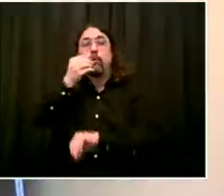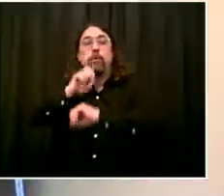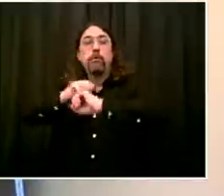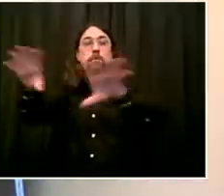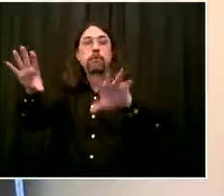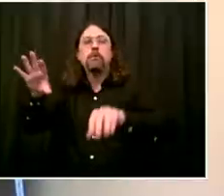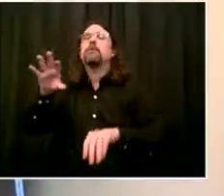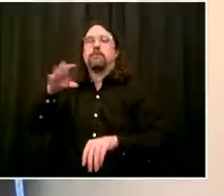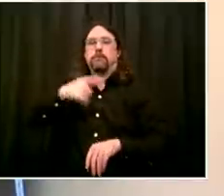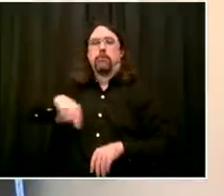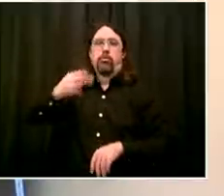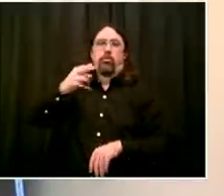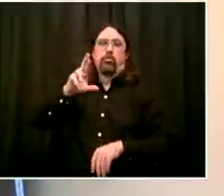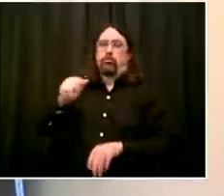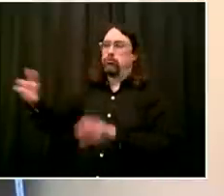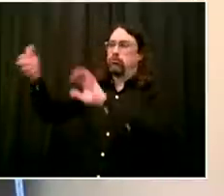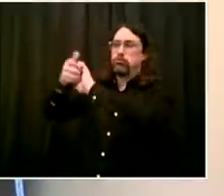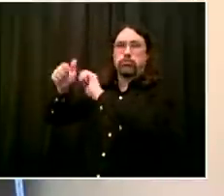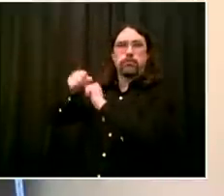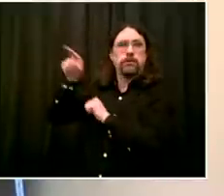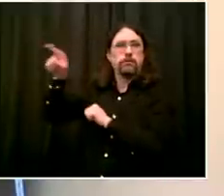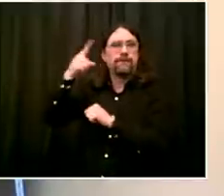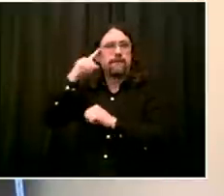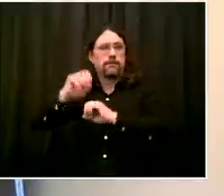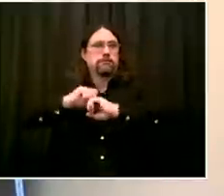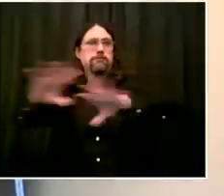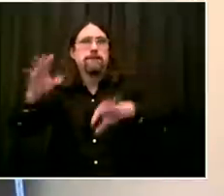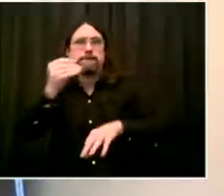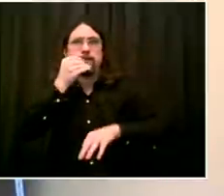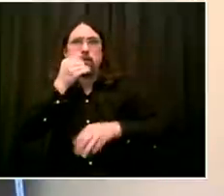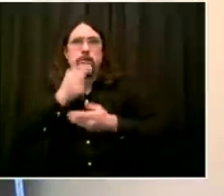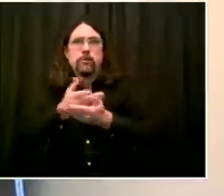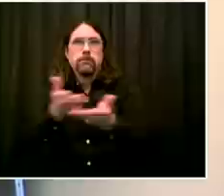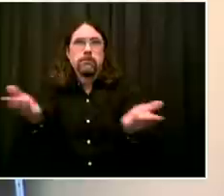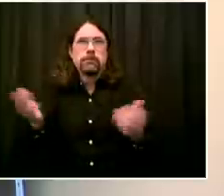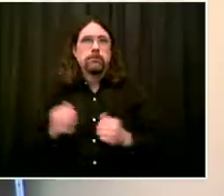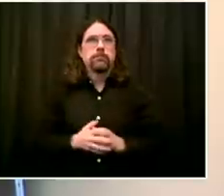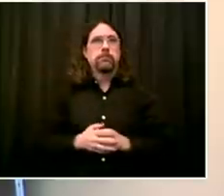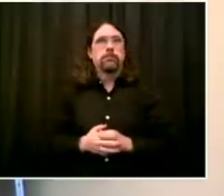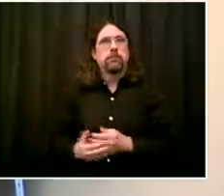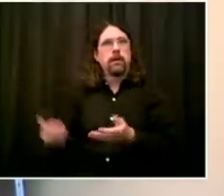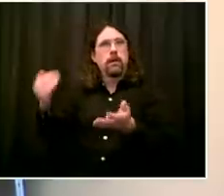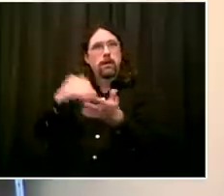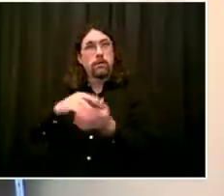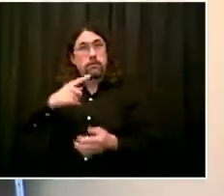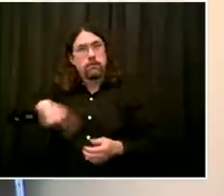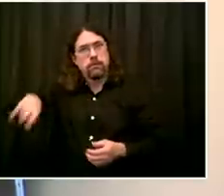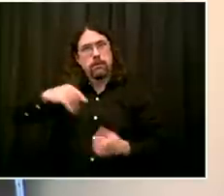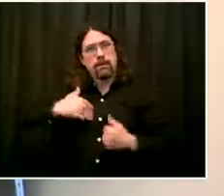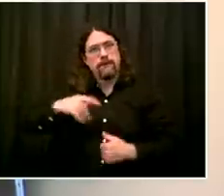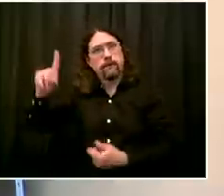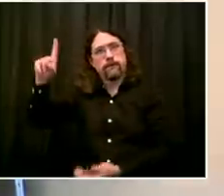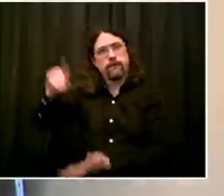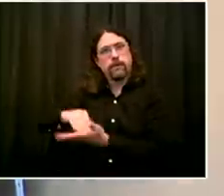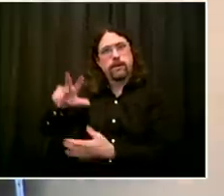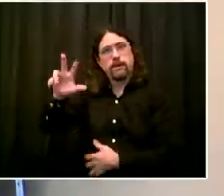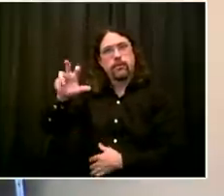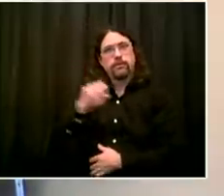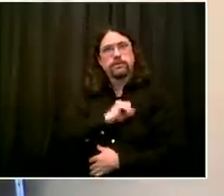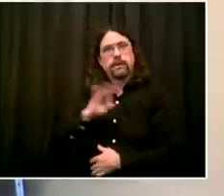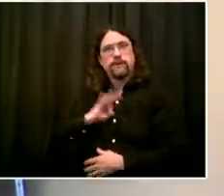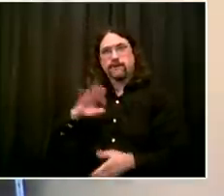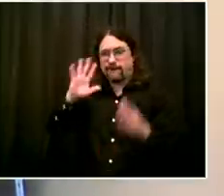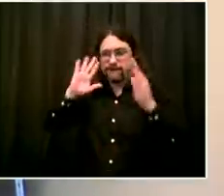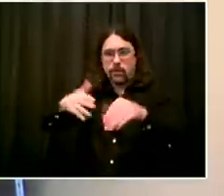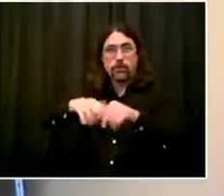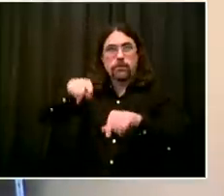this extraordinary increase in requests for help from us. And we'll keep up with this effort. And we'll